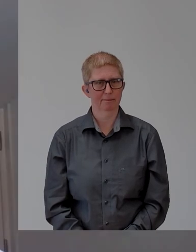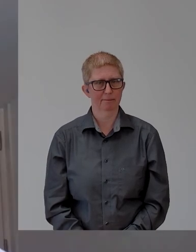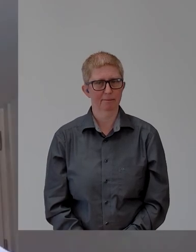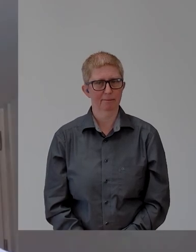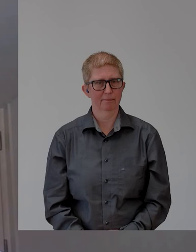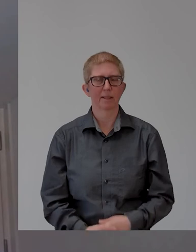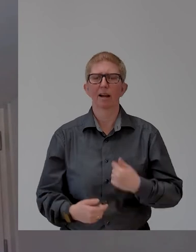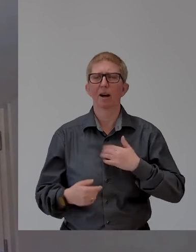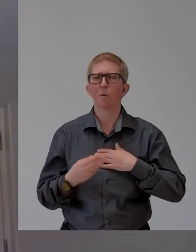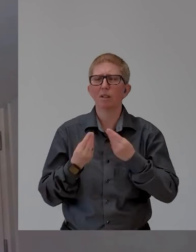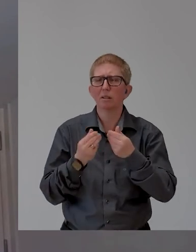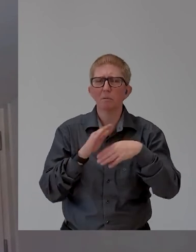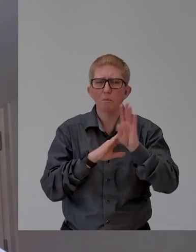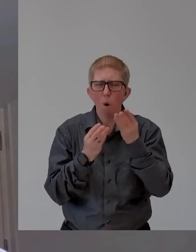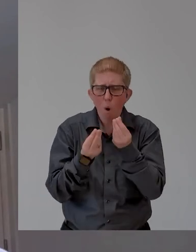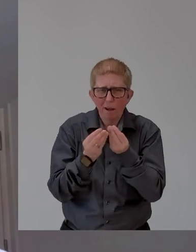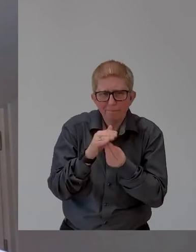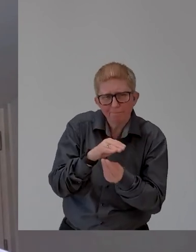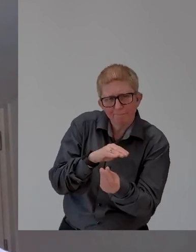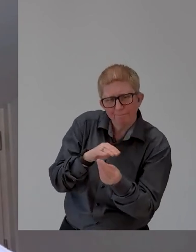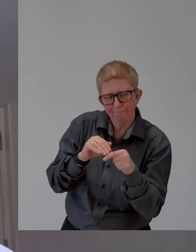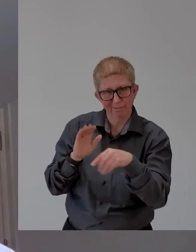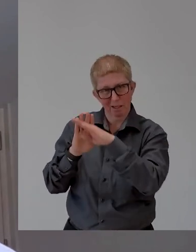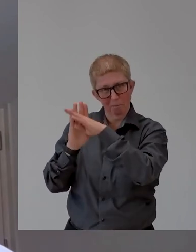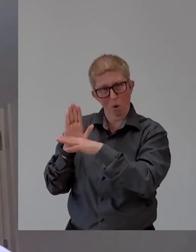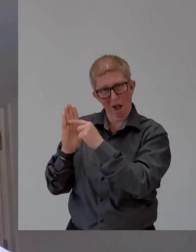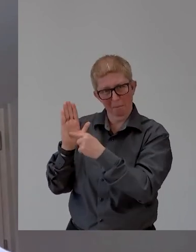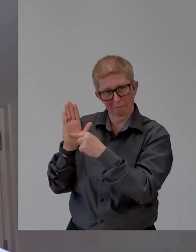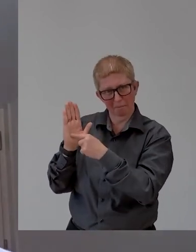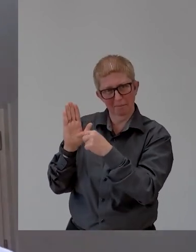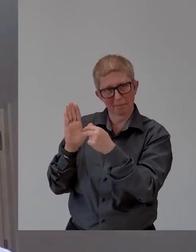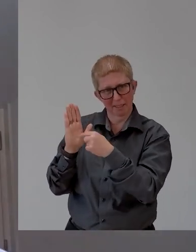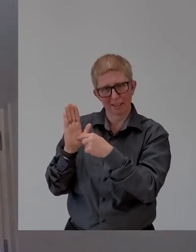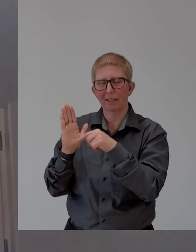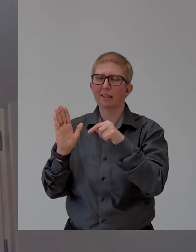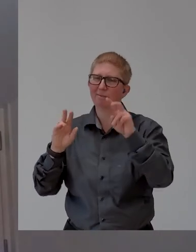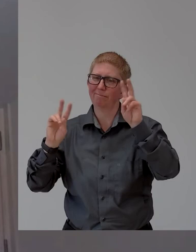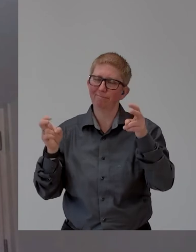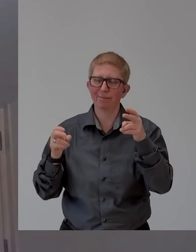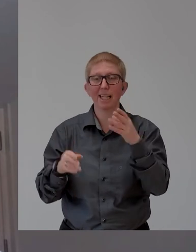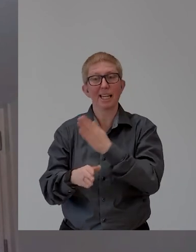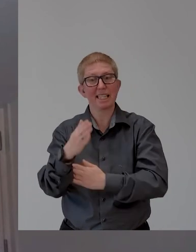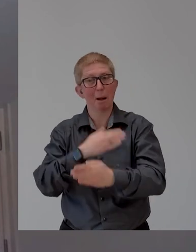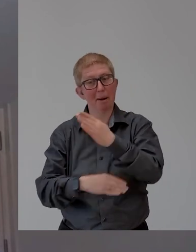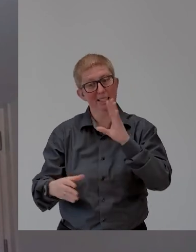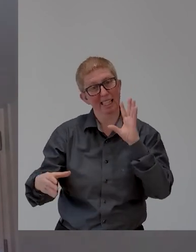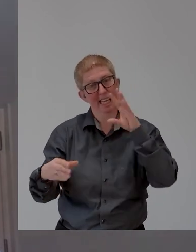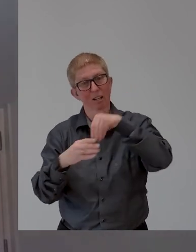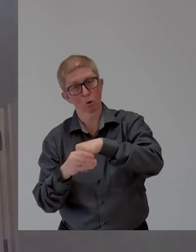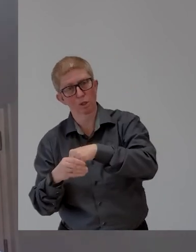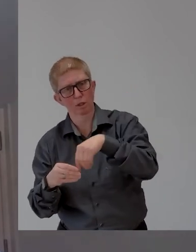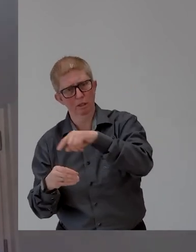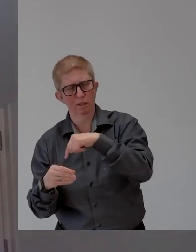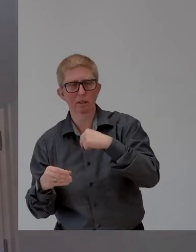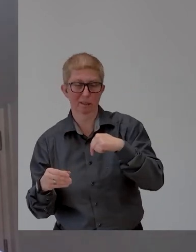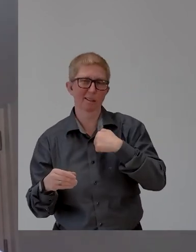and, uh, employment, disability inclusion and employment in that, that sense. And so we saw this, you